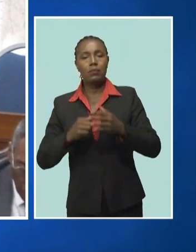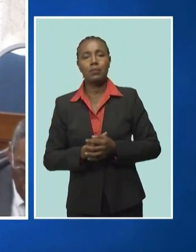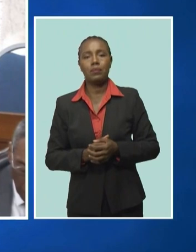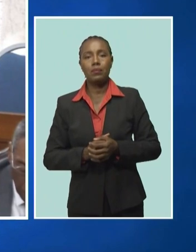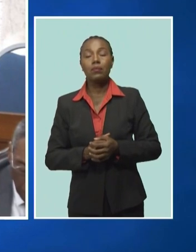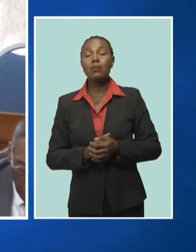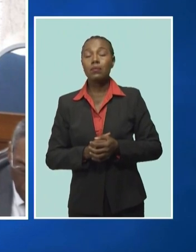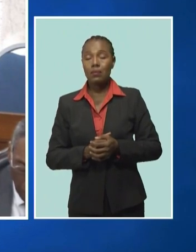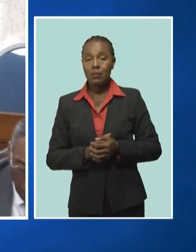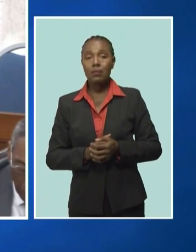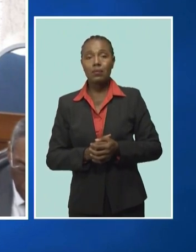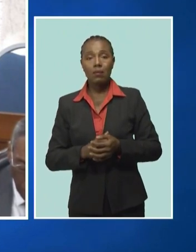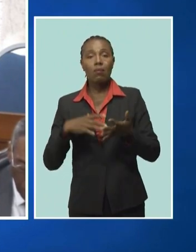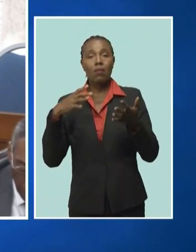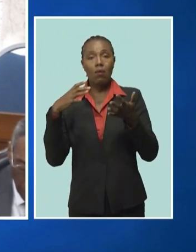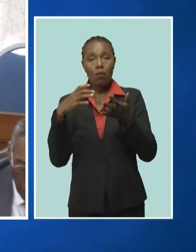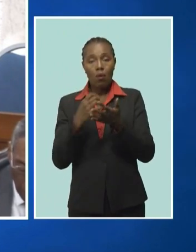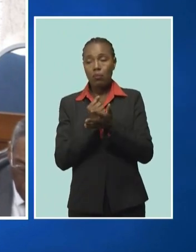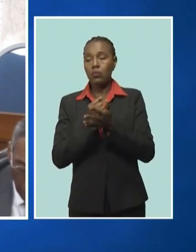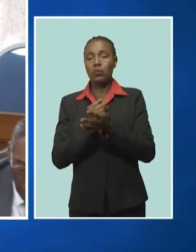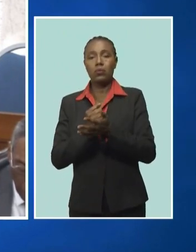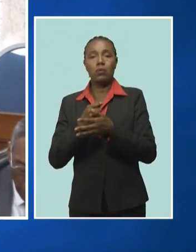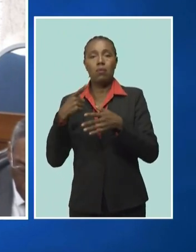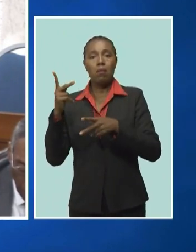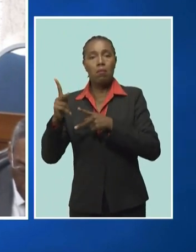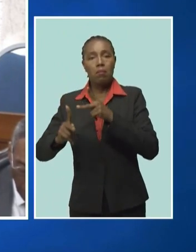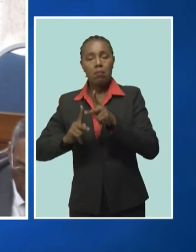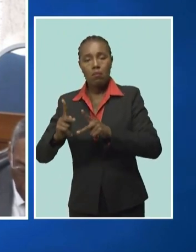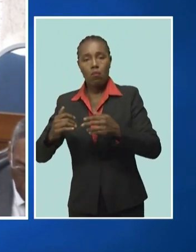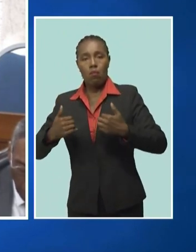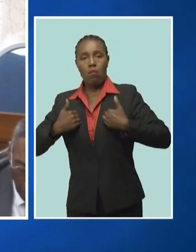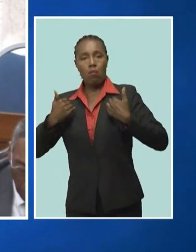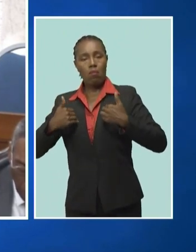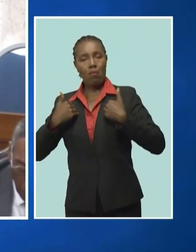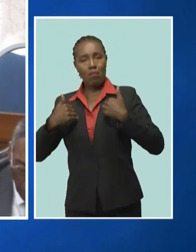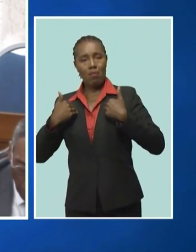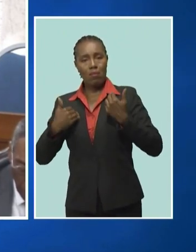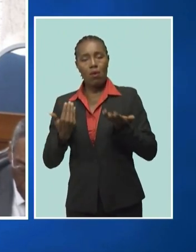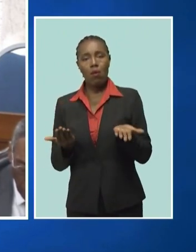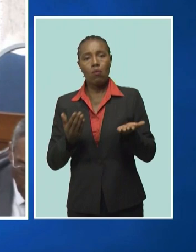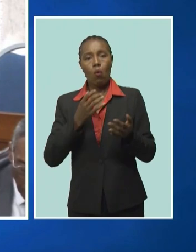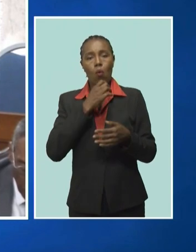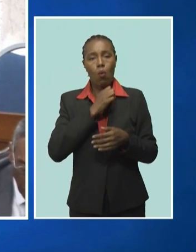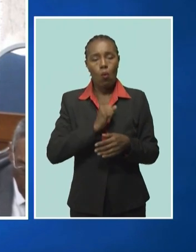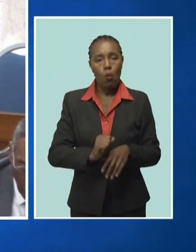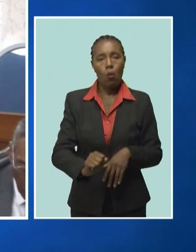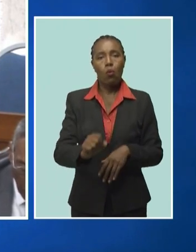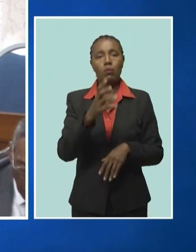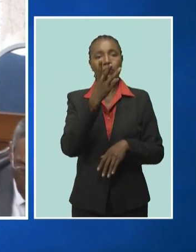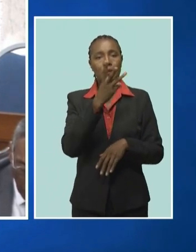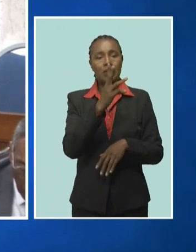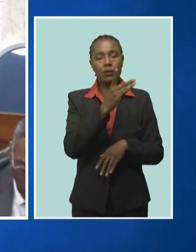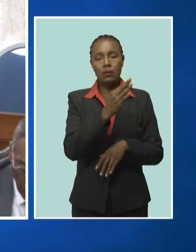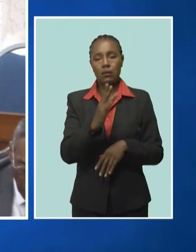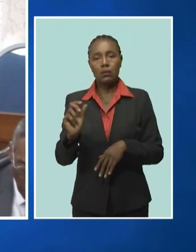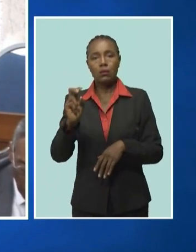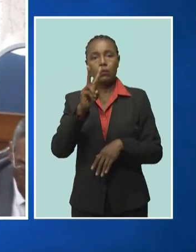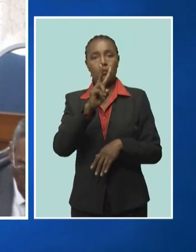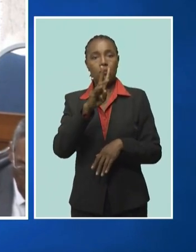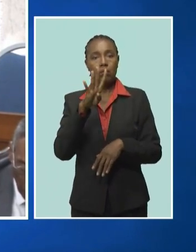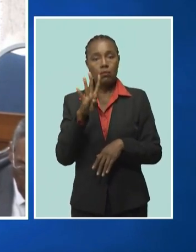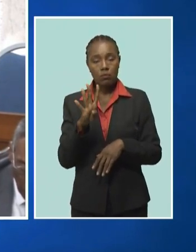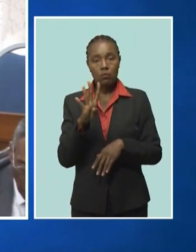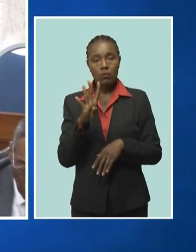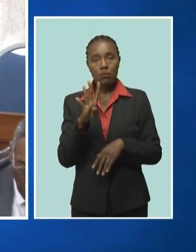opportunity is also given to young persons between the ages of 16 and 24